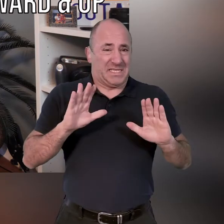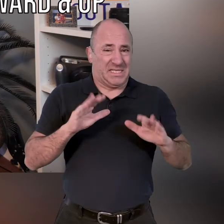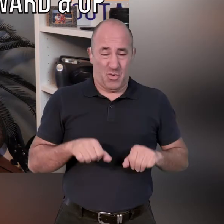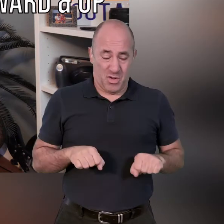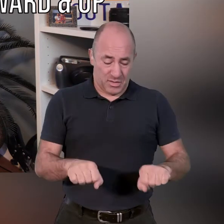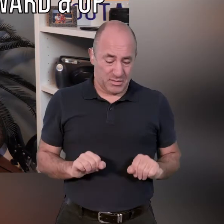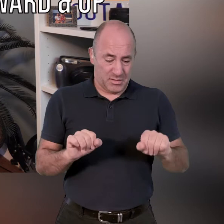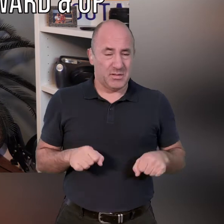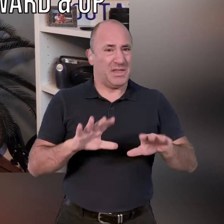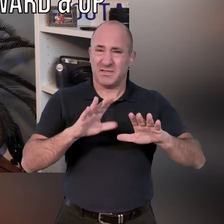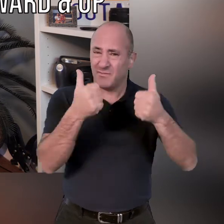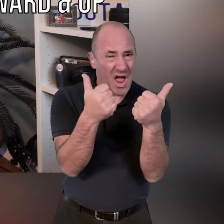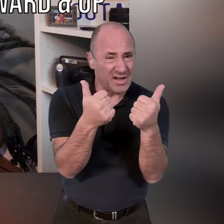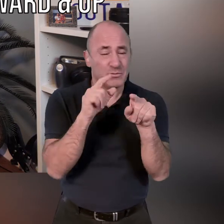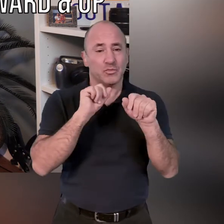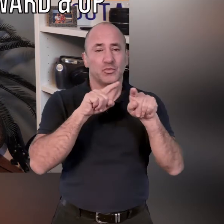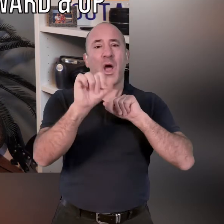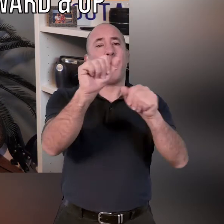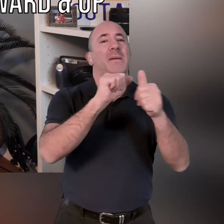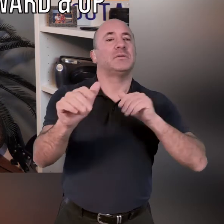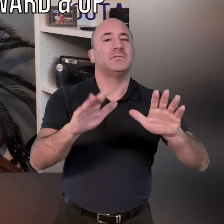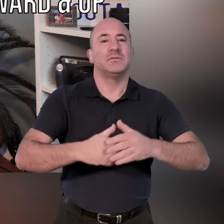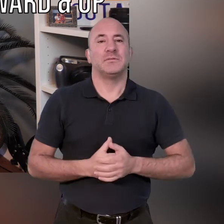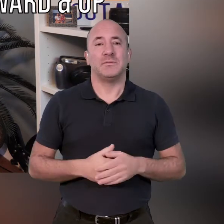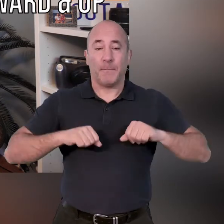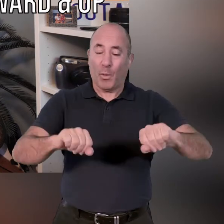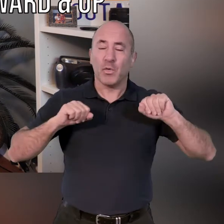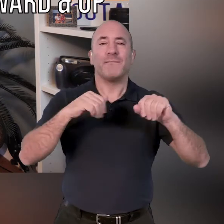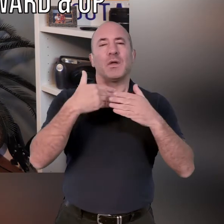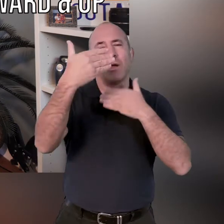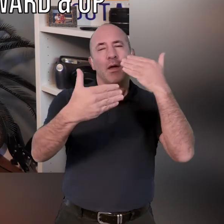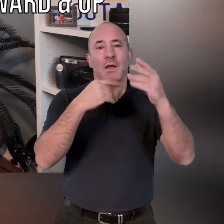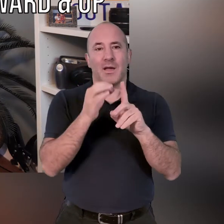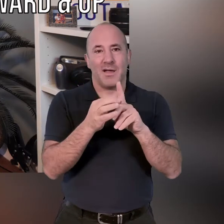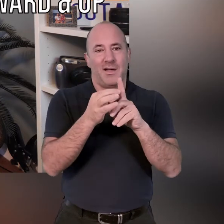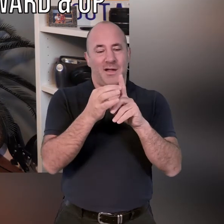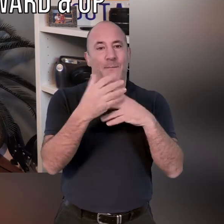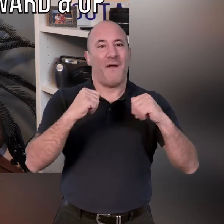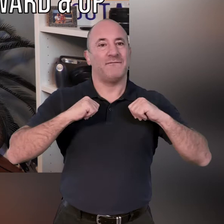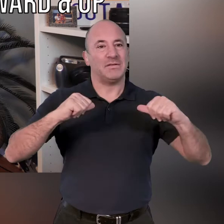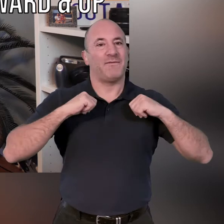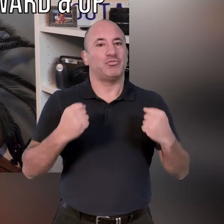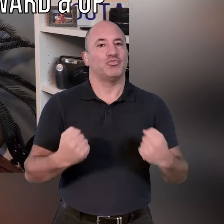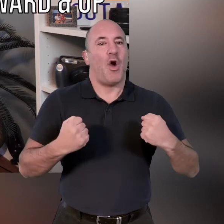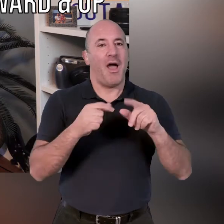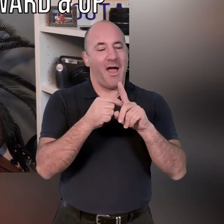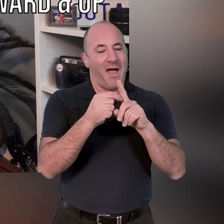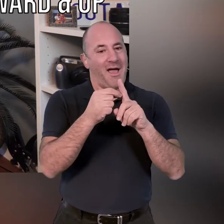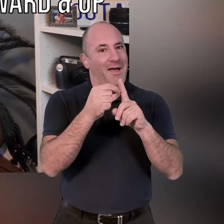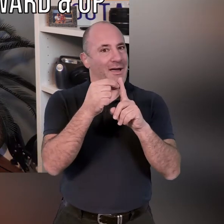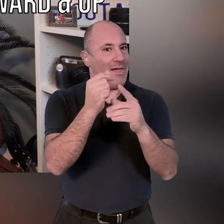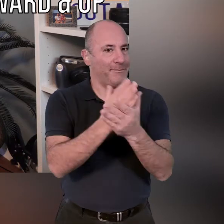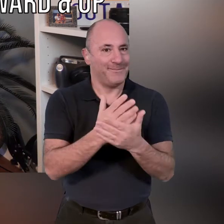your lap that's fine just doing the best you can get moving you're improving in time as you get fitter and stronger you'll be able to